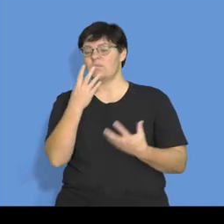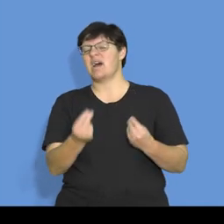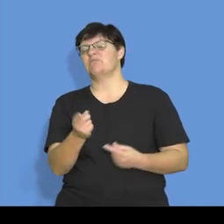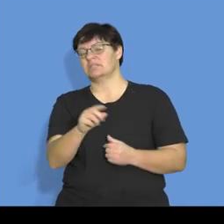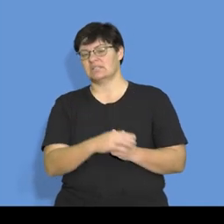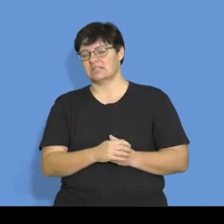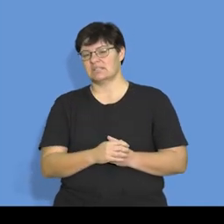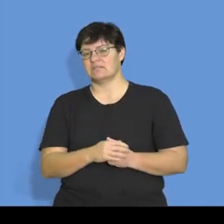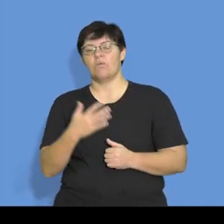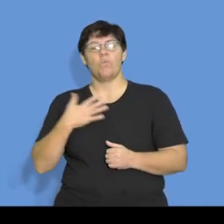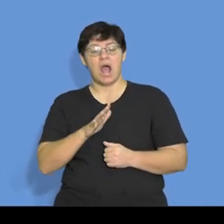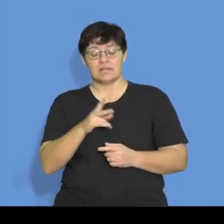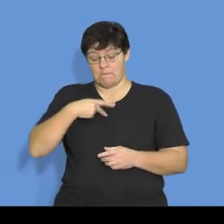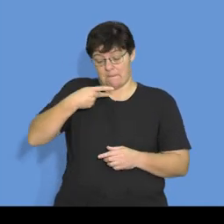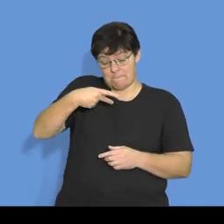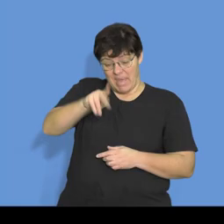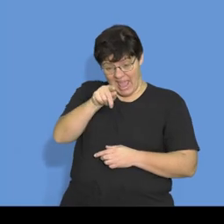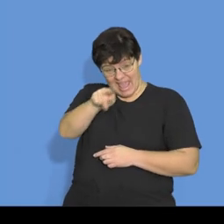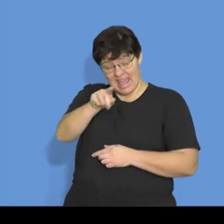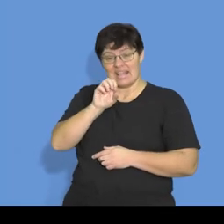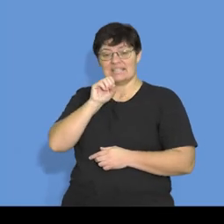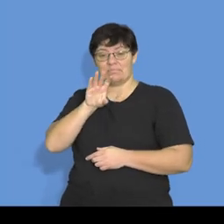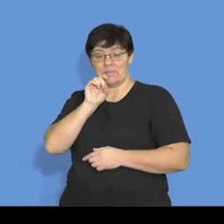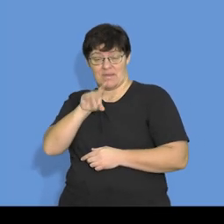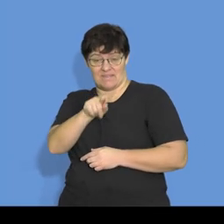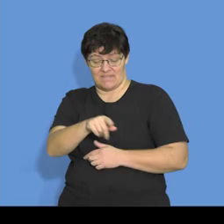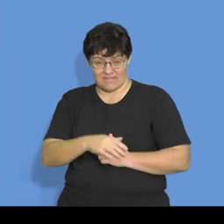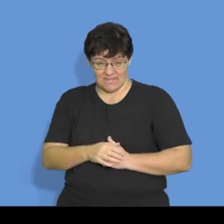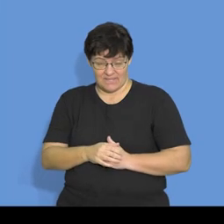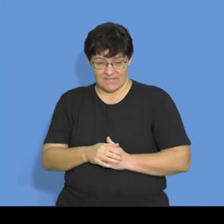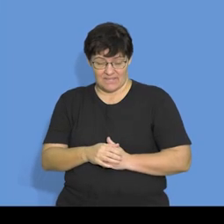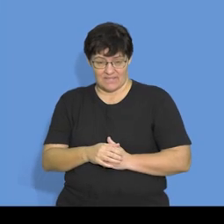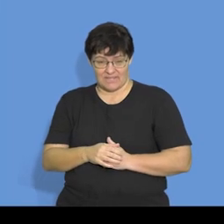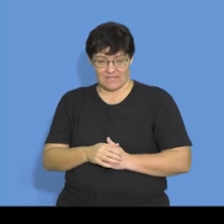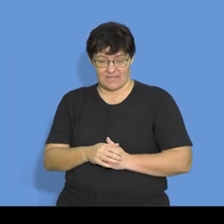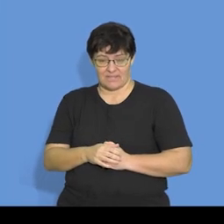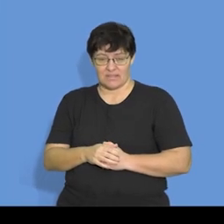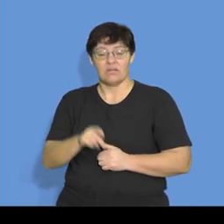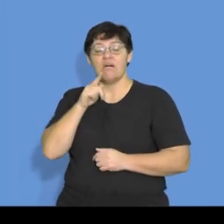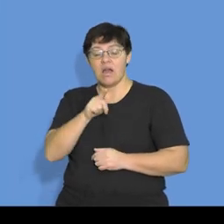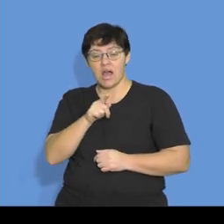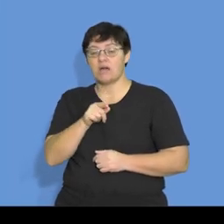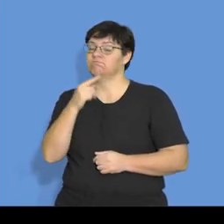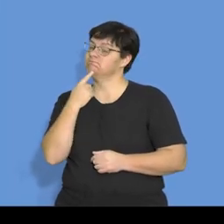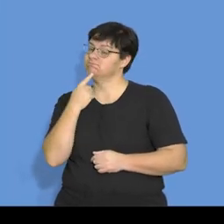We want our payments to creditors for September. So, in terms of the proviso, we are told